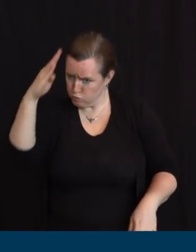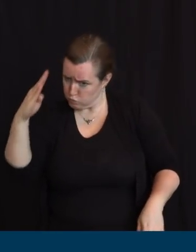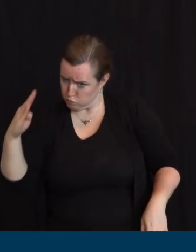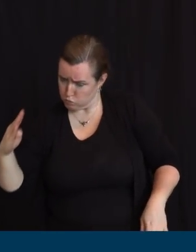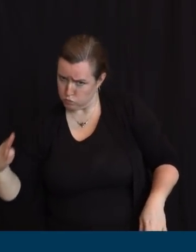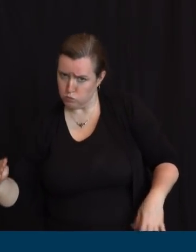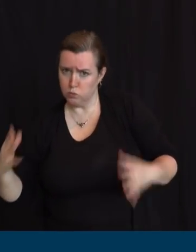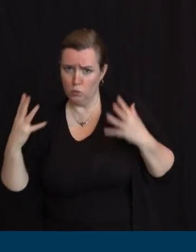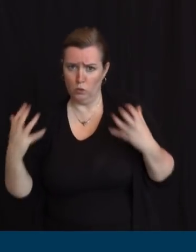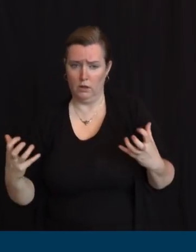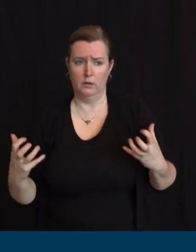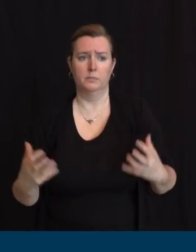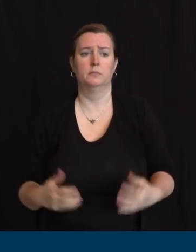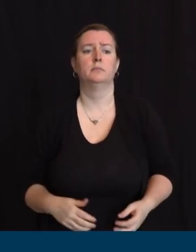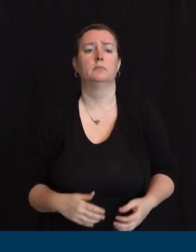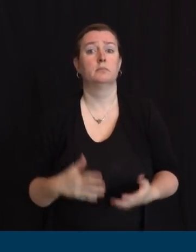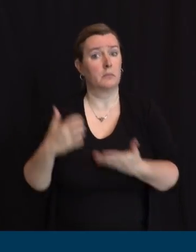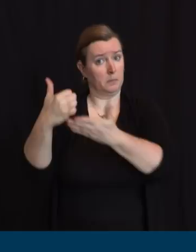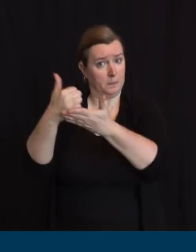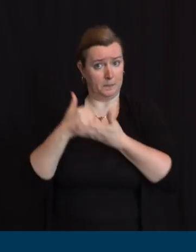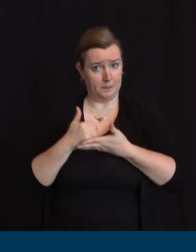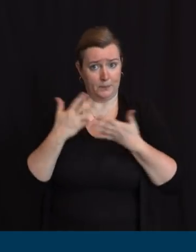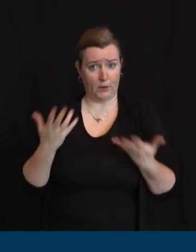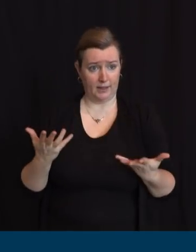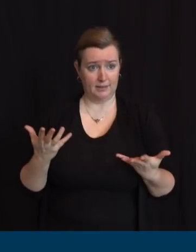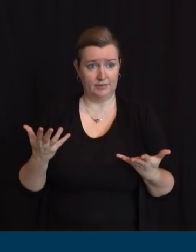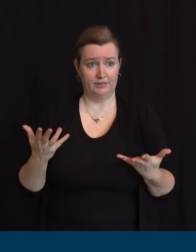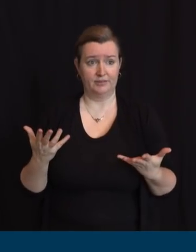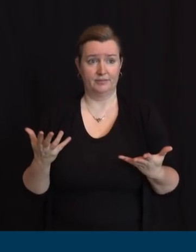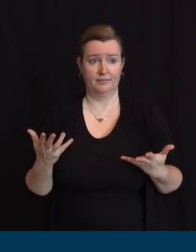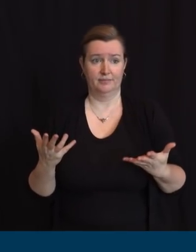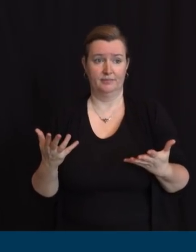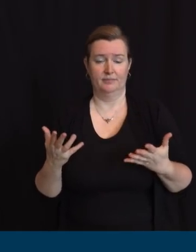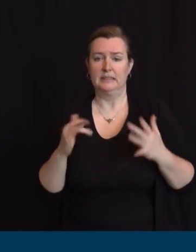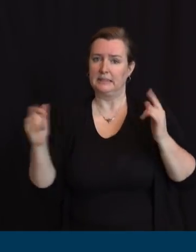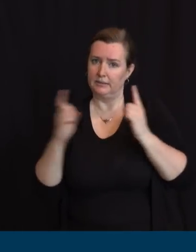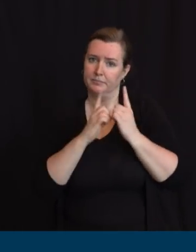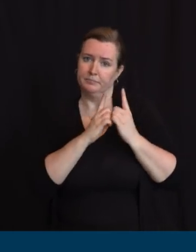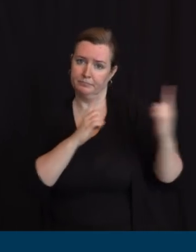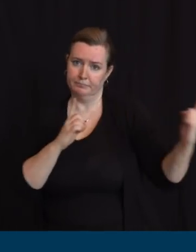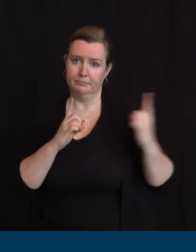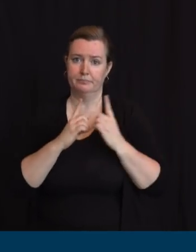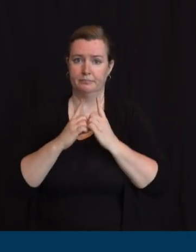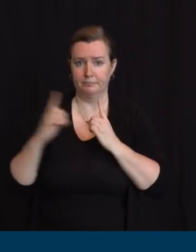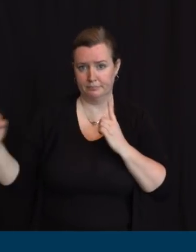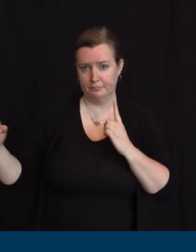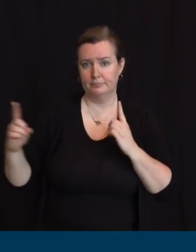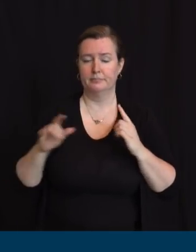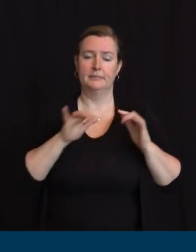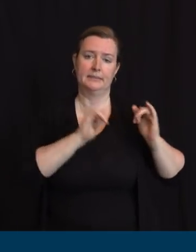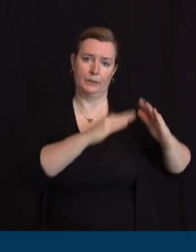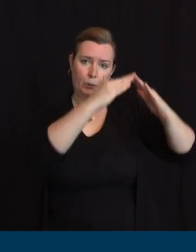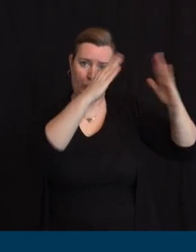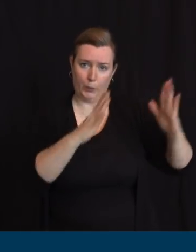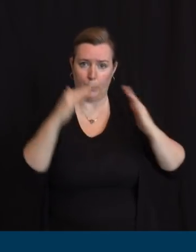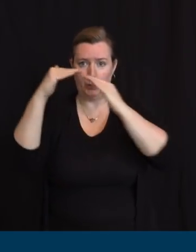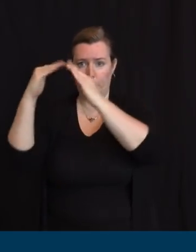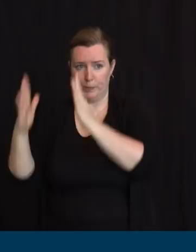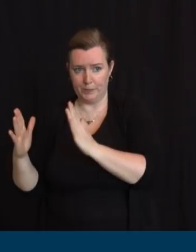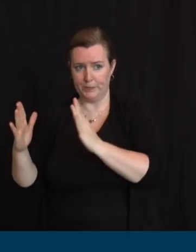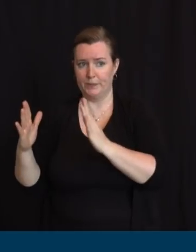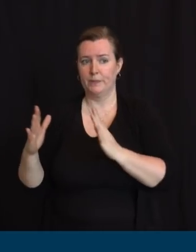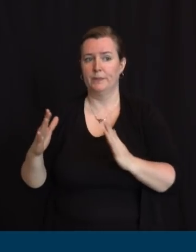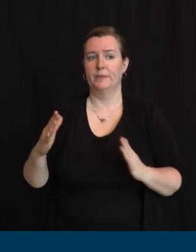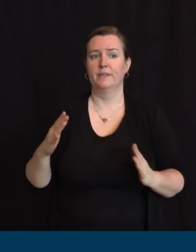us through this war. Keep practicing social distancing. Please keep staying at home. Keep being smart and staying